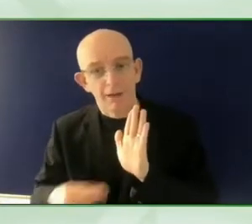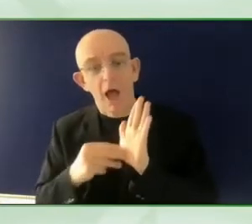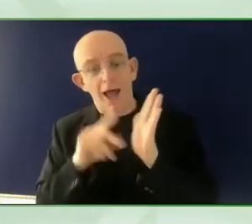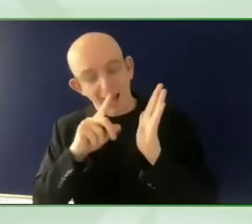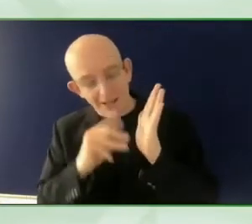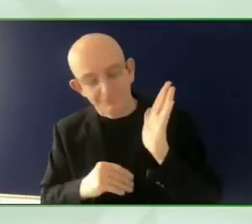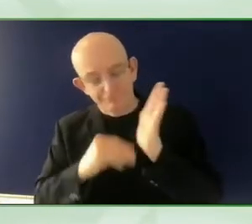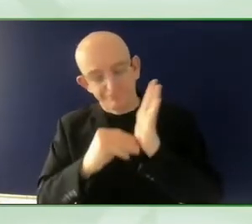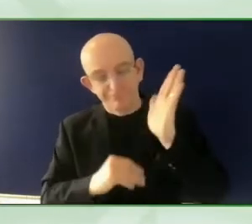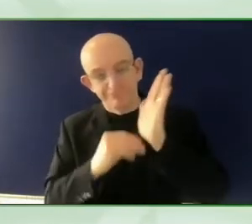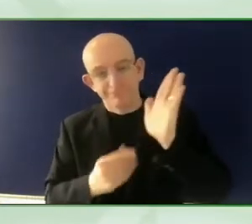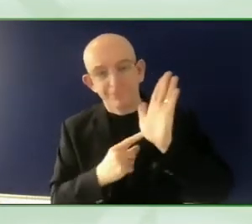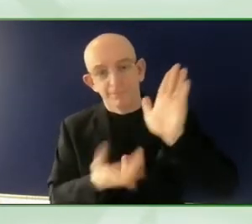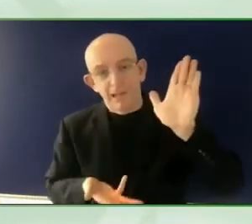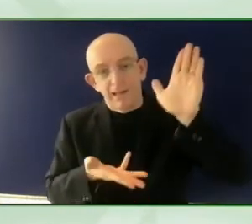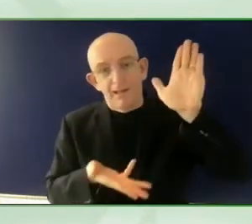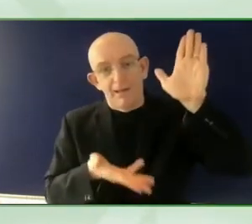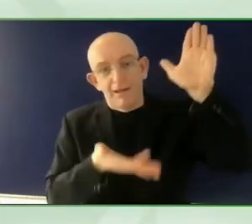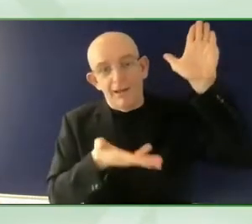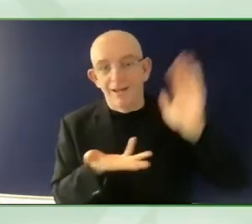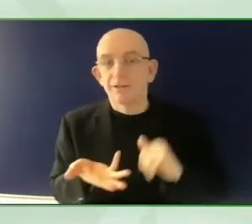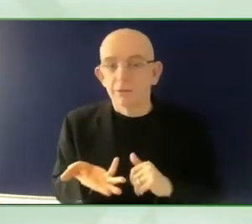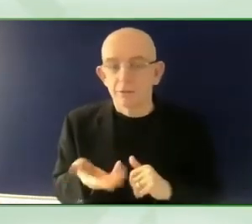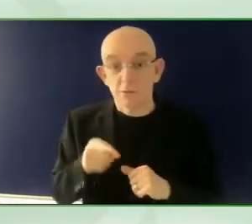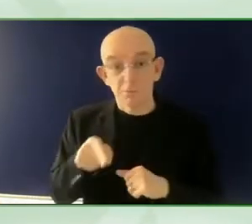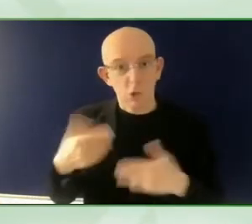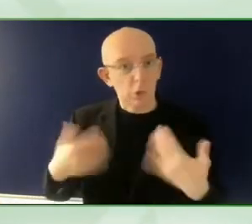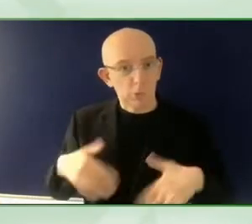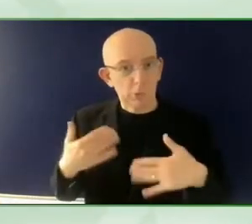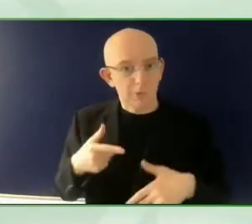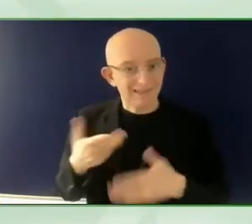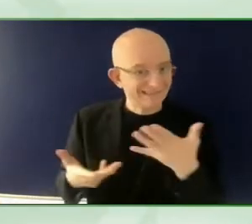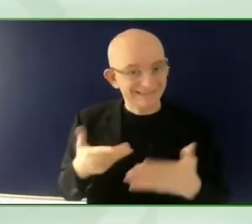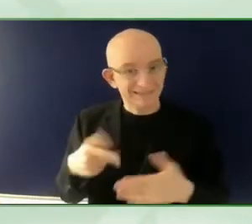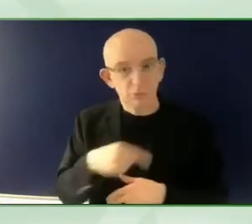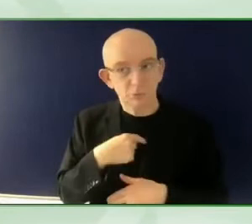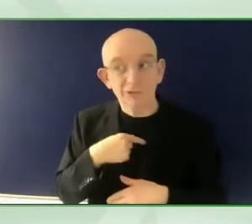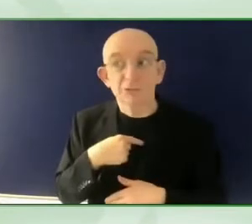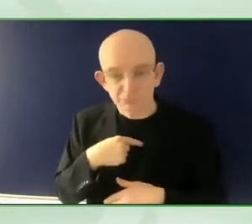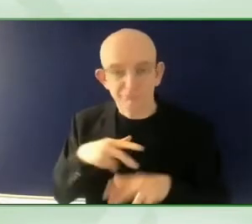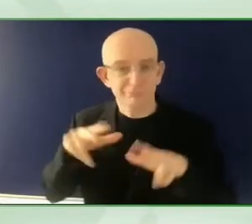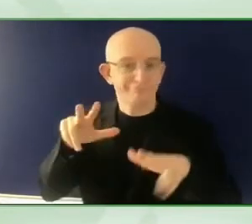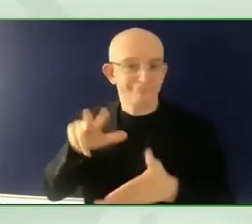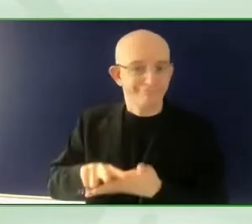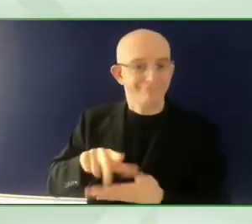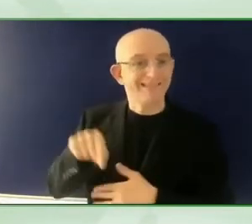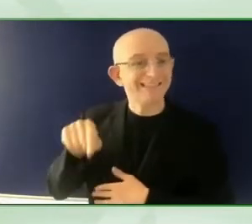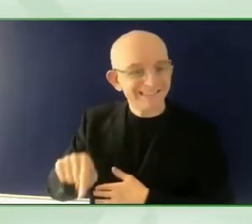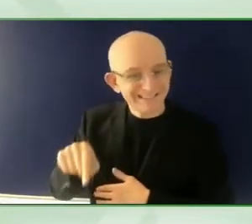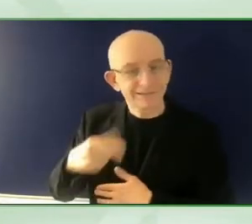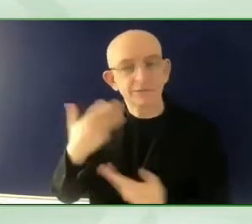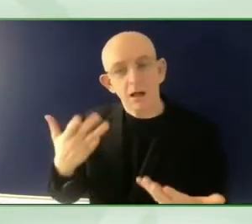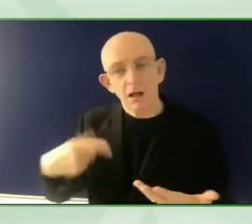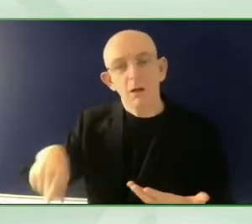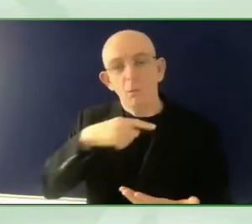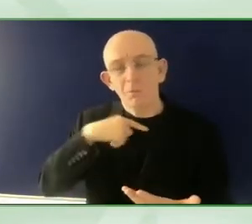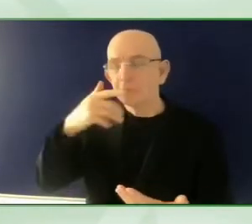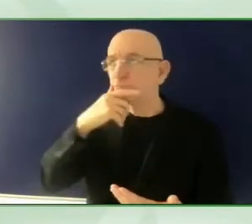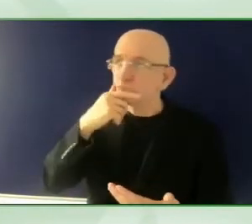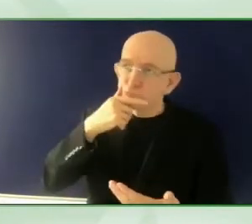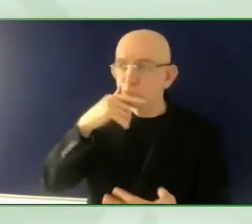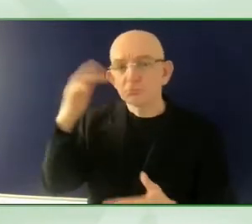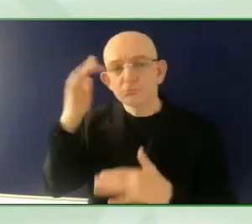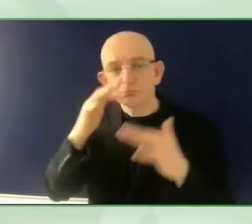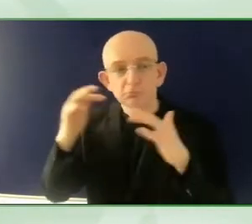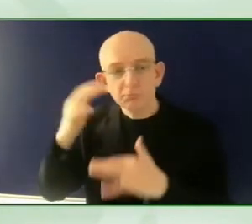because of the pandemic, because of the context that they have been working in, would prefer to play safe